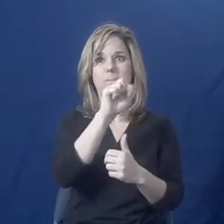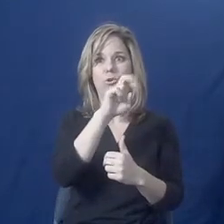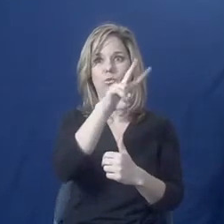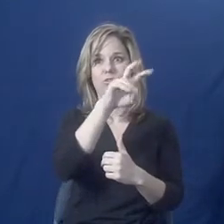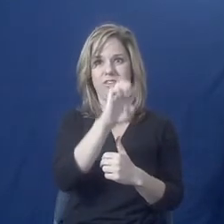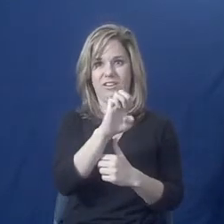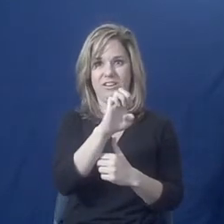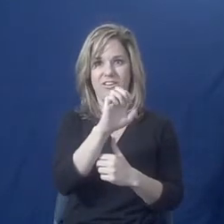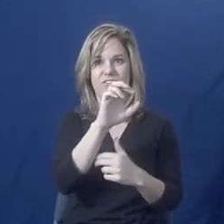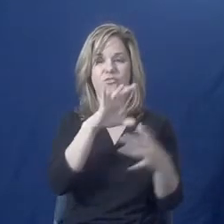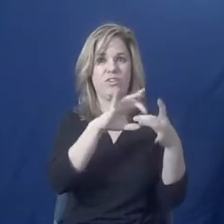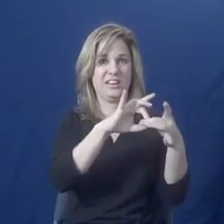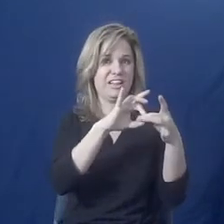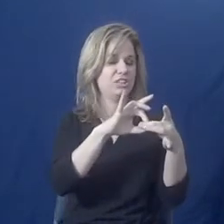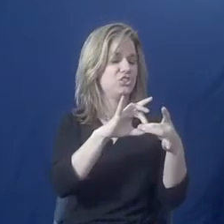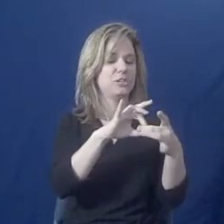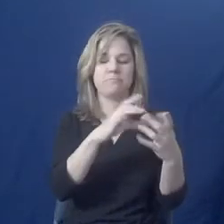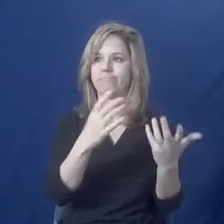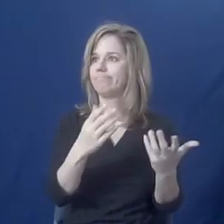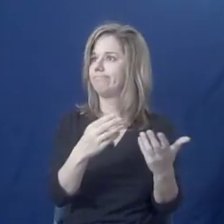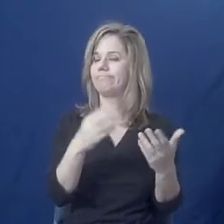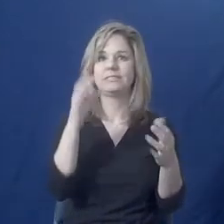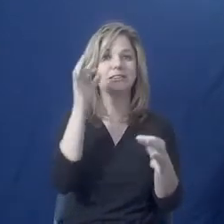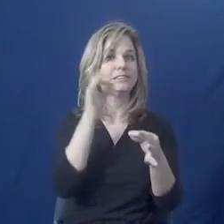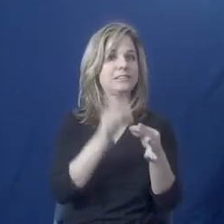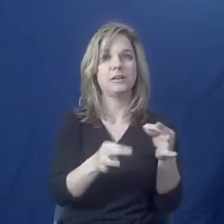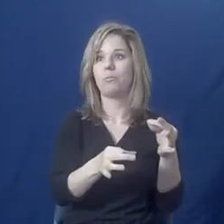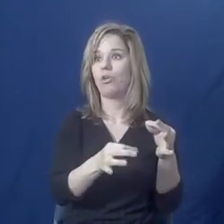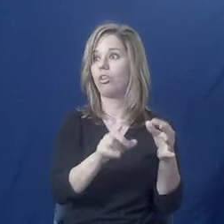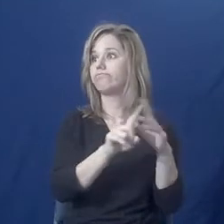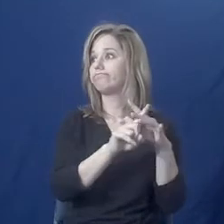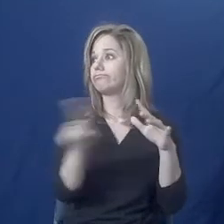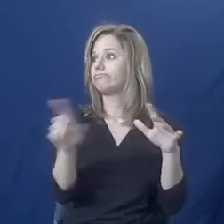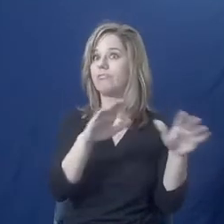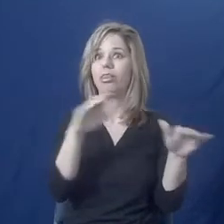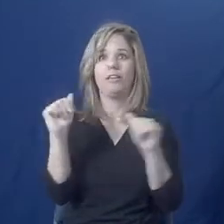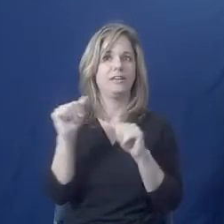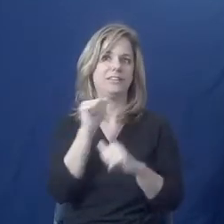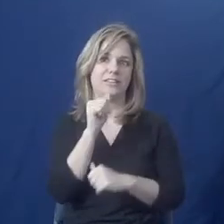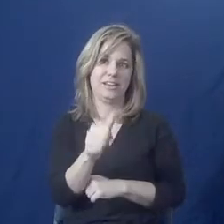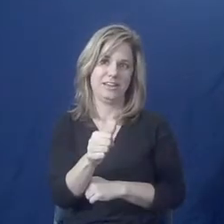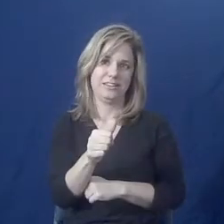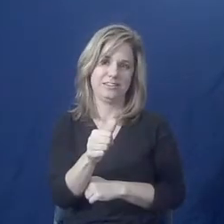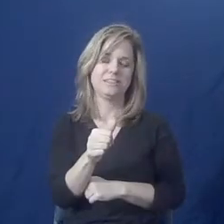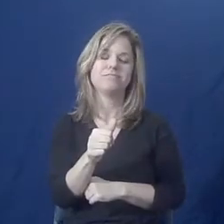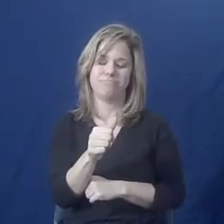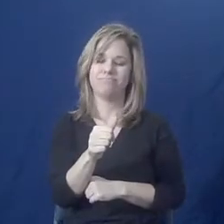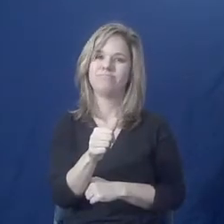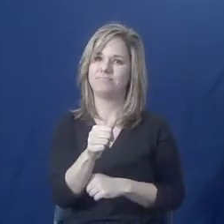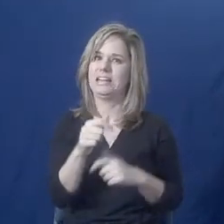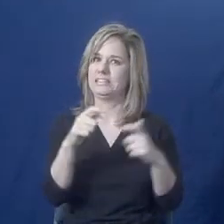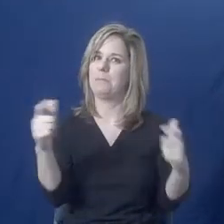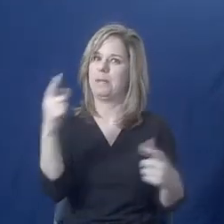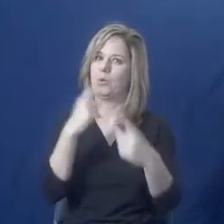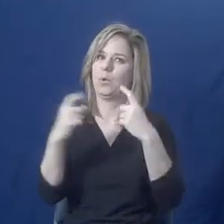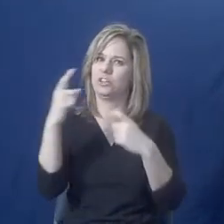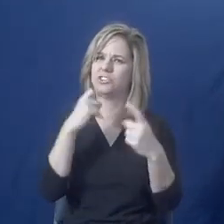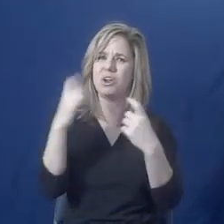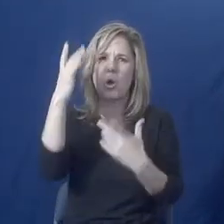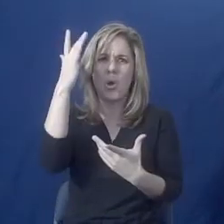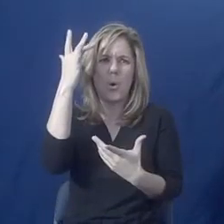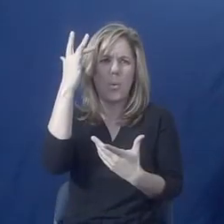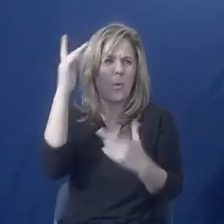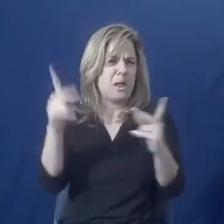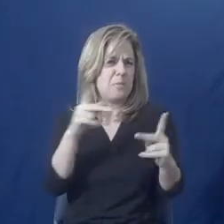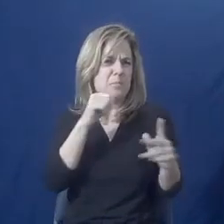it's not always so easy to just go. That's one of the biggest questions we